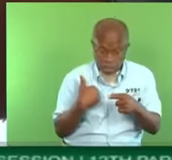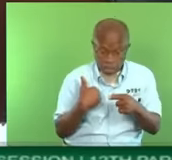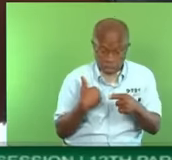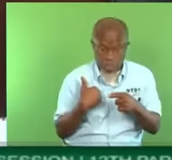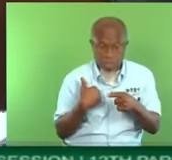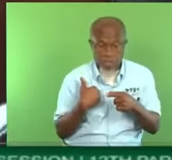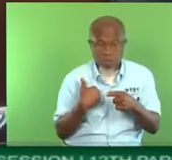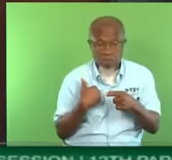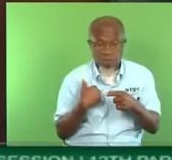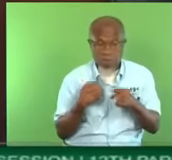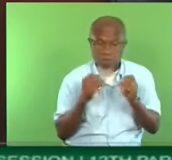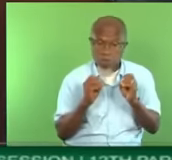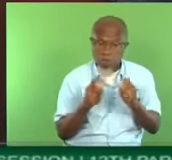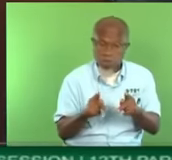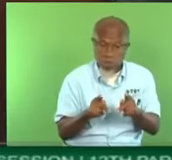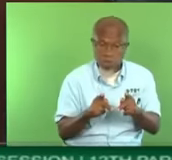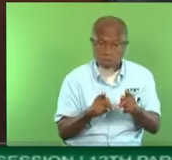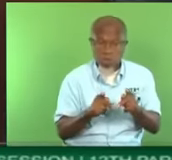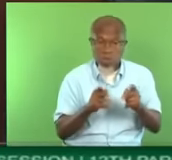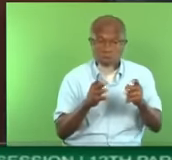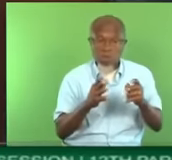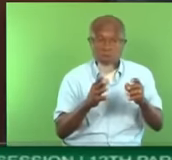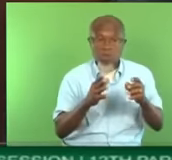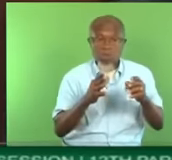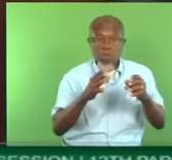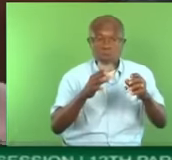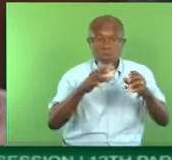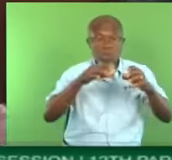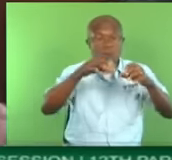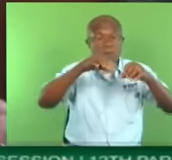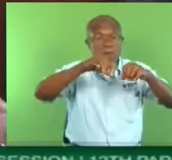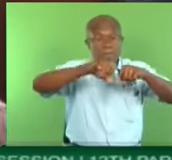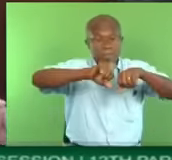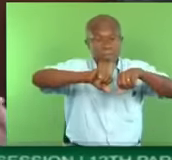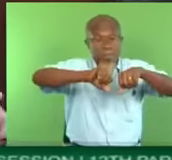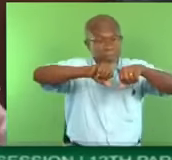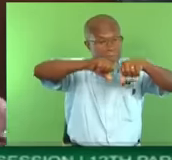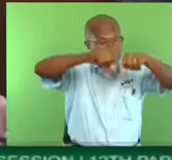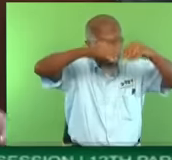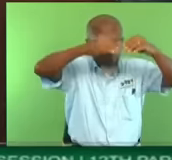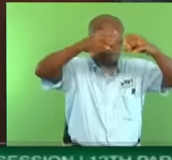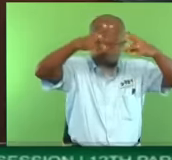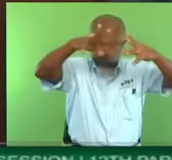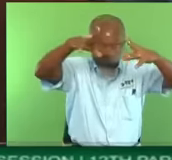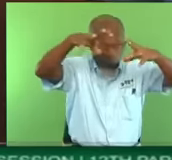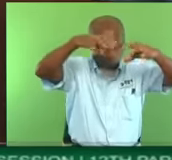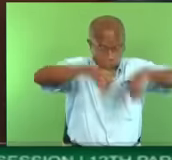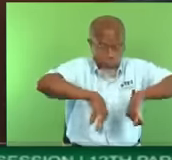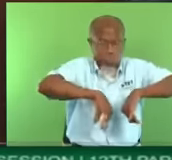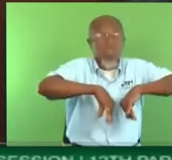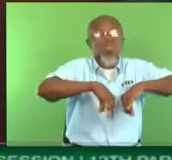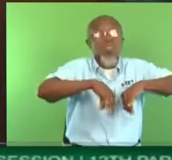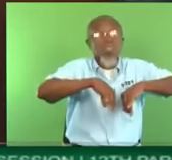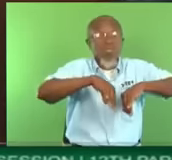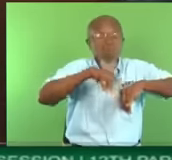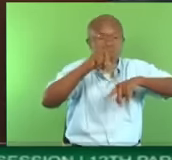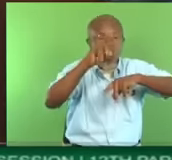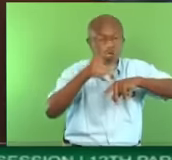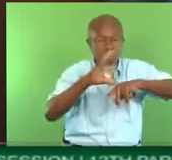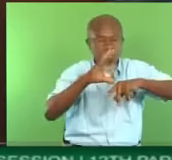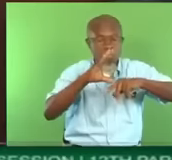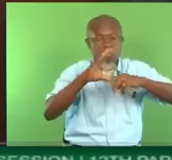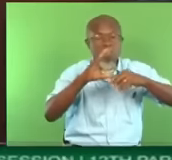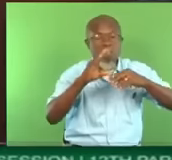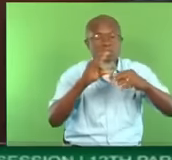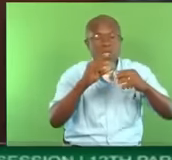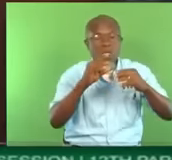townhouses or go and inject the soil. It's called grouting? Grouting. It's called grouting. We'll have the words coming up just